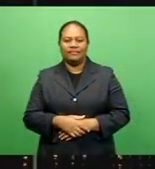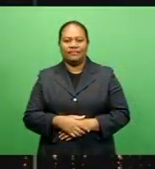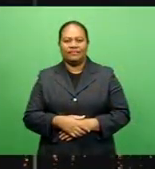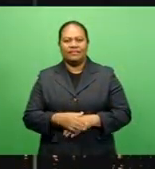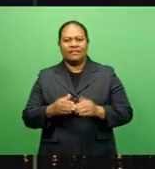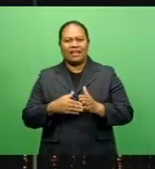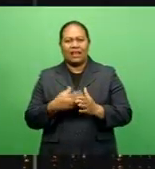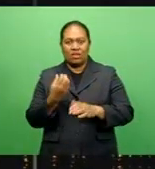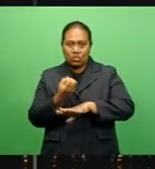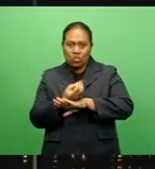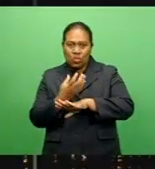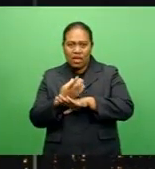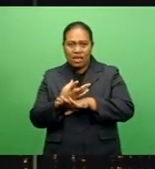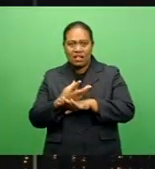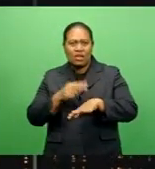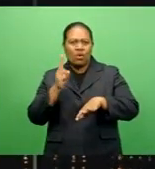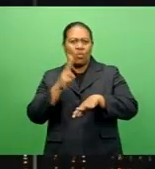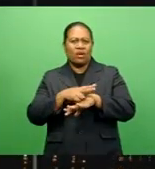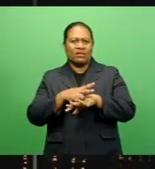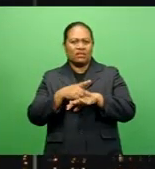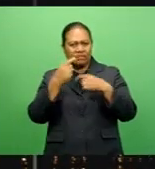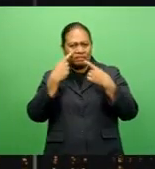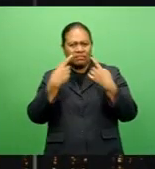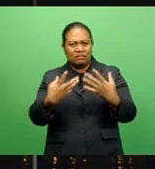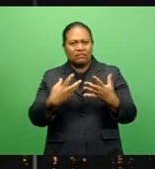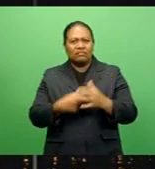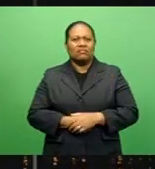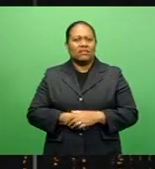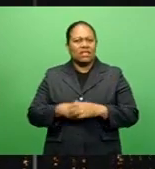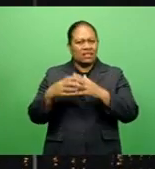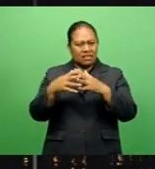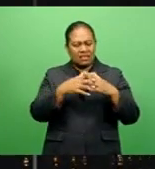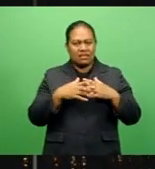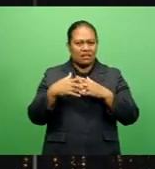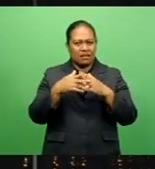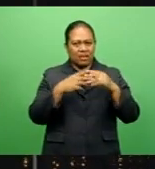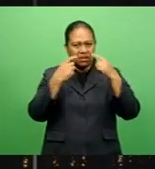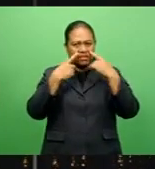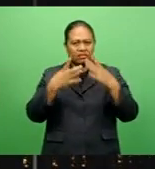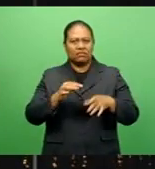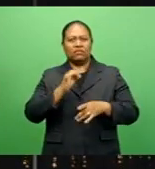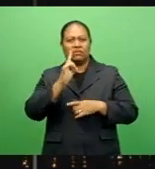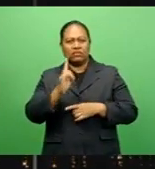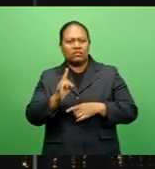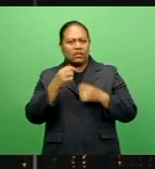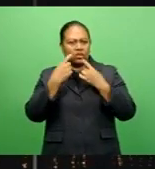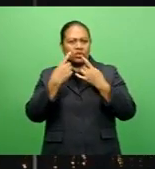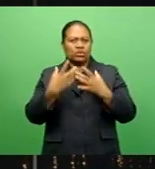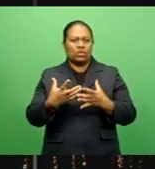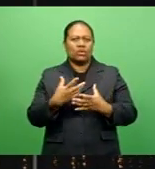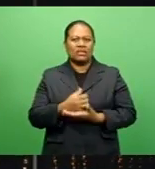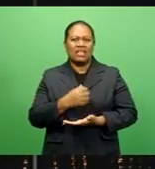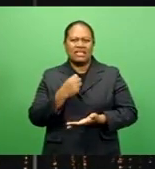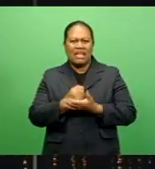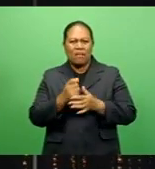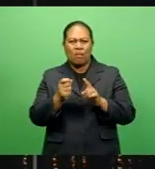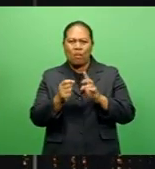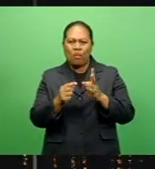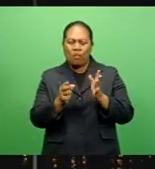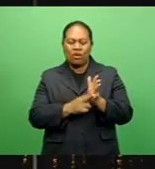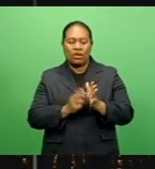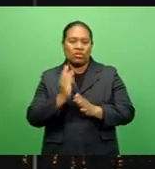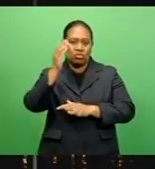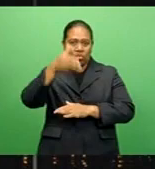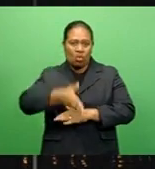A whale-watching company in California in the United States was treated to a once-in-a-lifetime encounter with a stampeding pod of